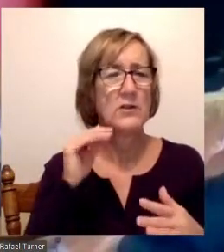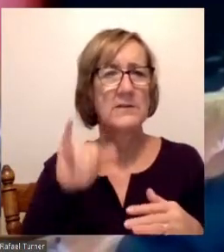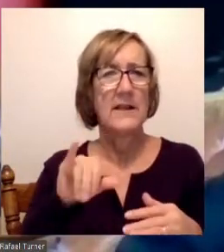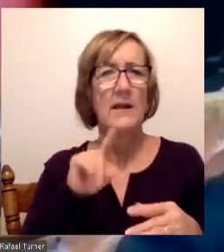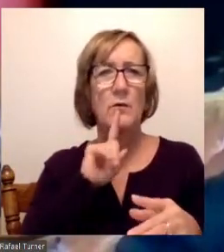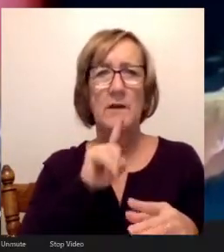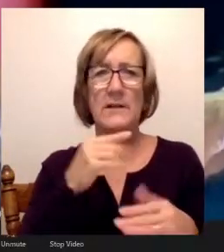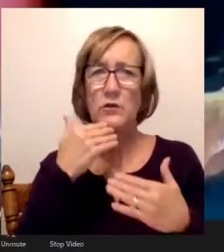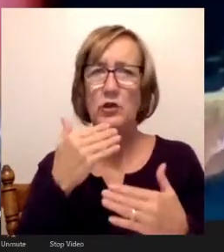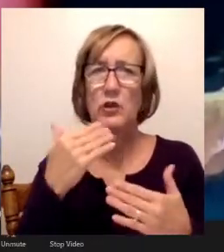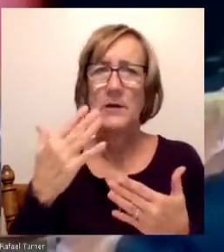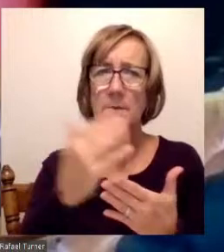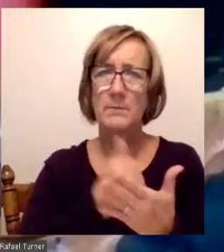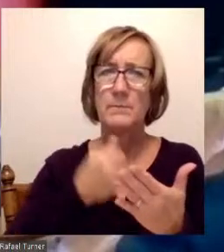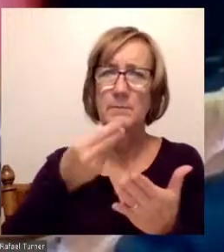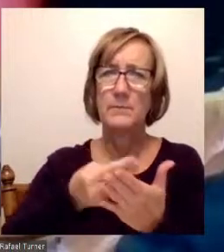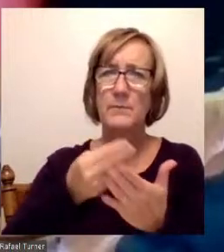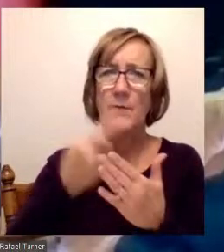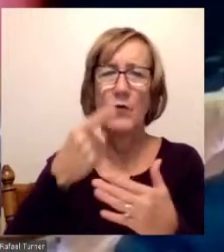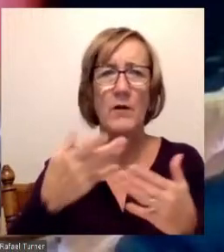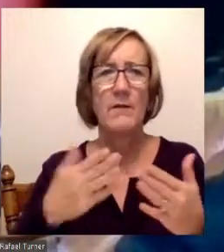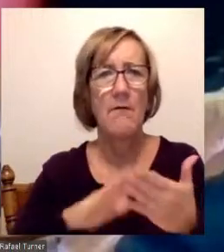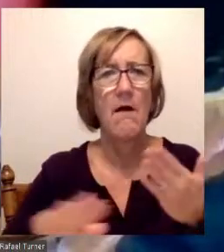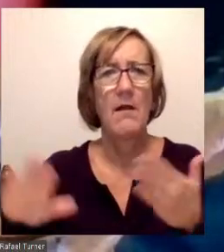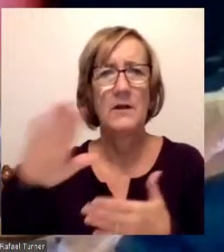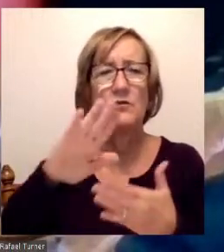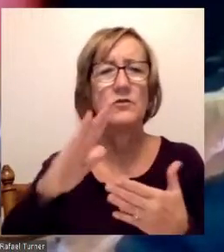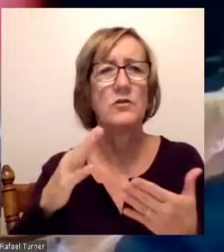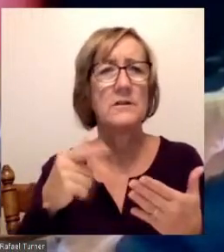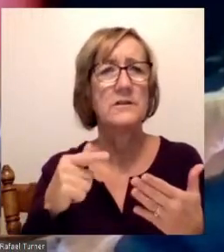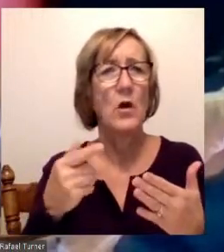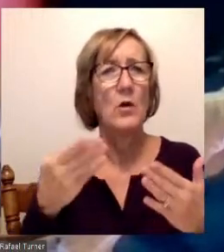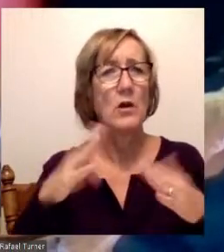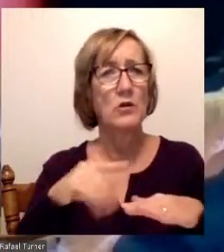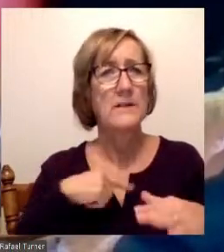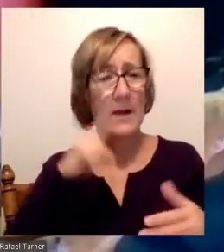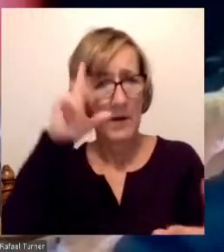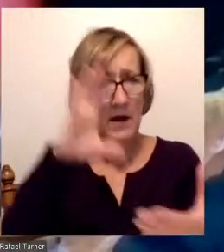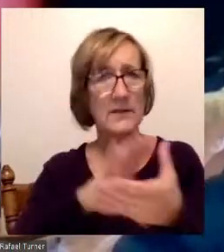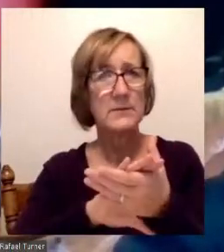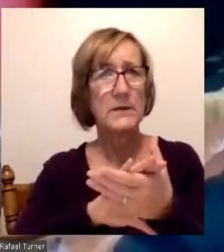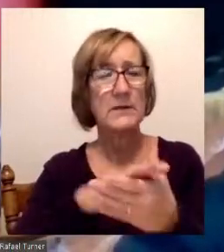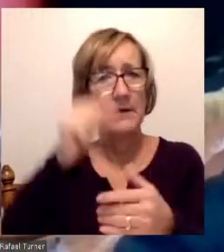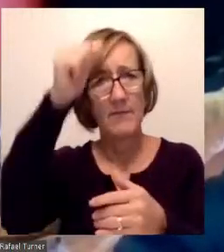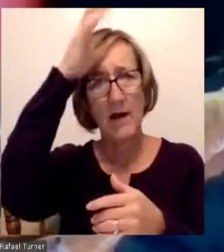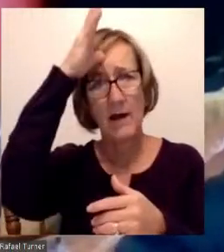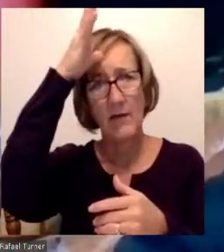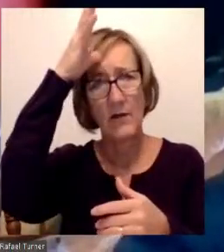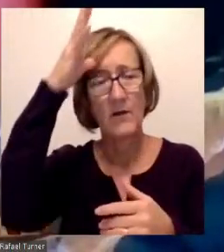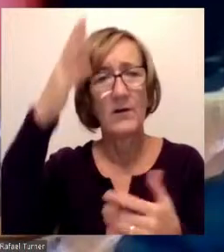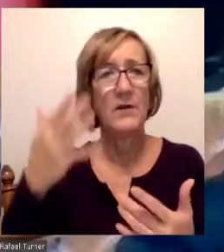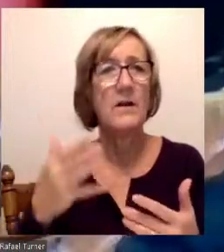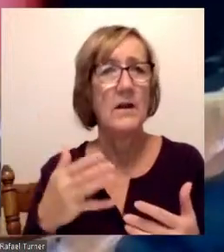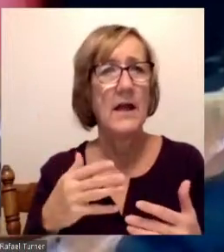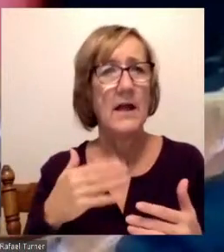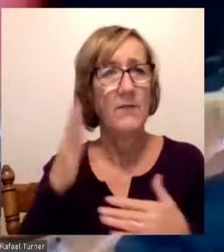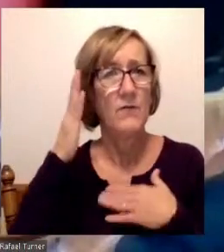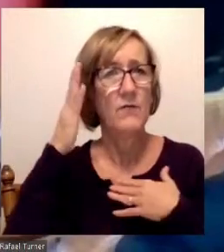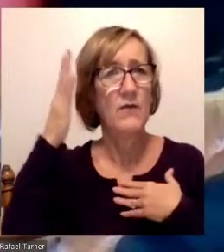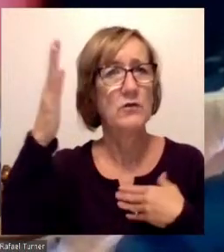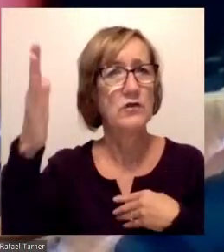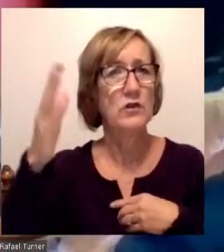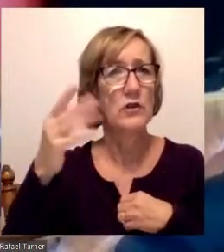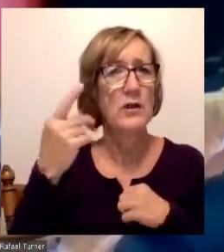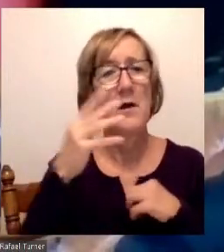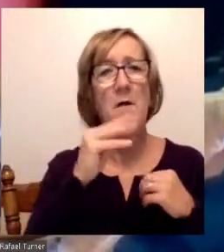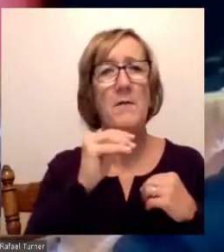college. Just in closing, personally, I'm a husband, a father who has some future Mott